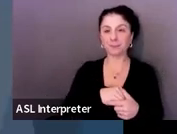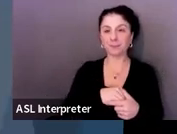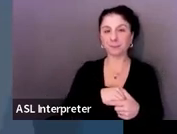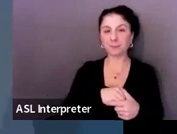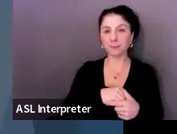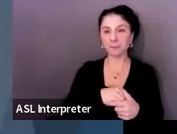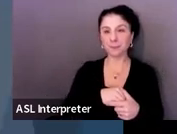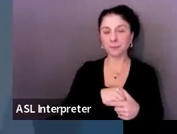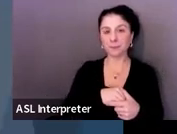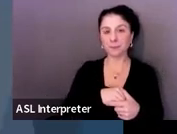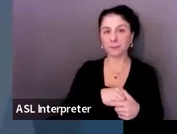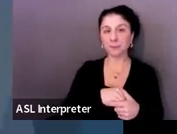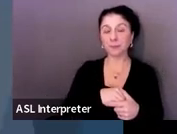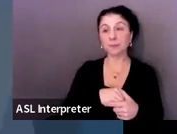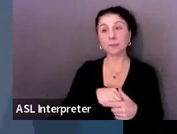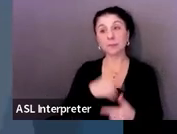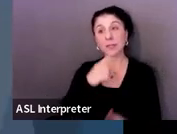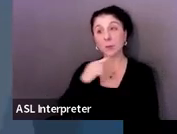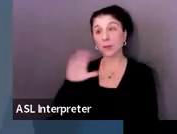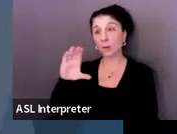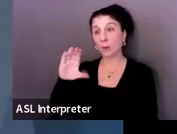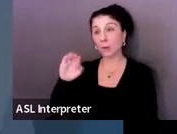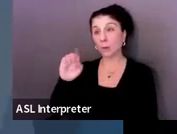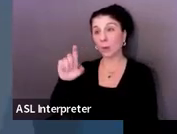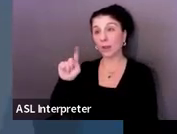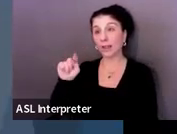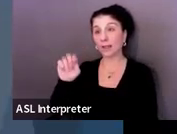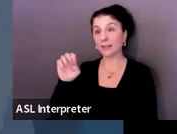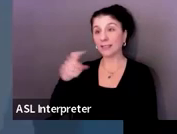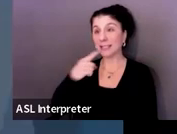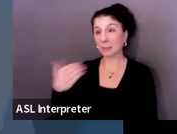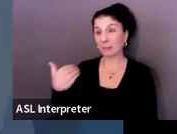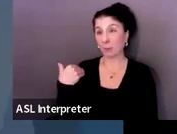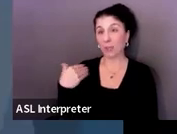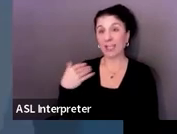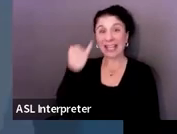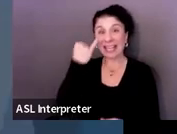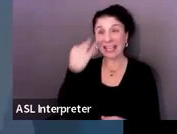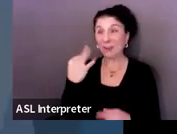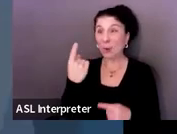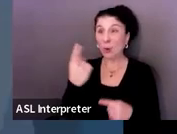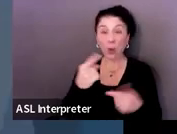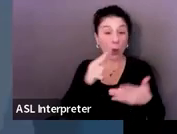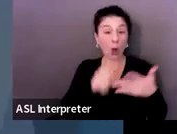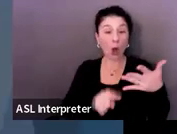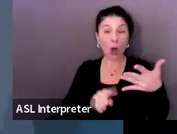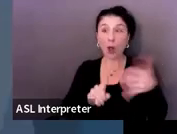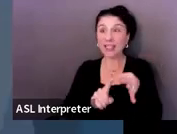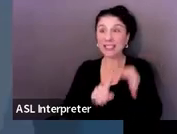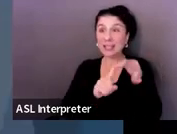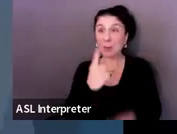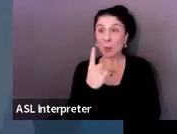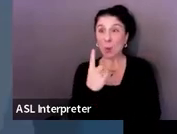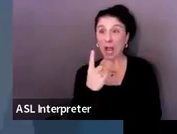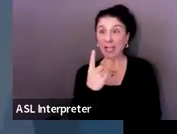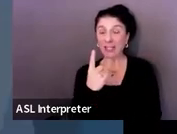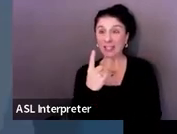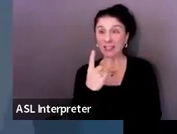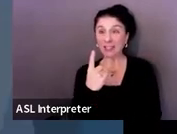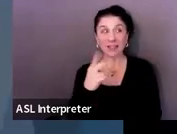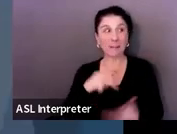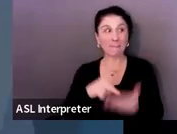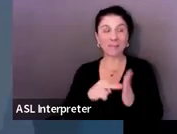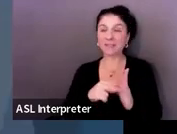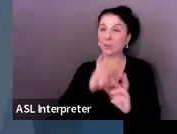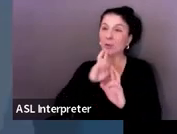Colette said, if even one of these things is not compliant, we have to report it as a non-compliant transition